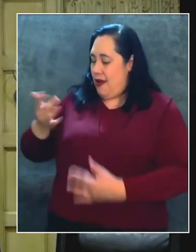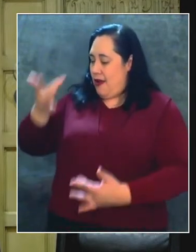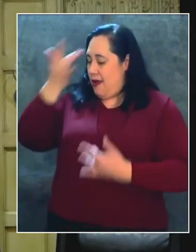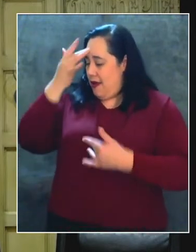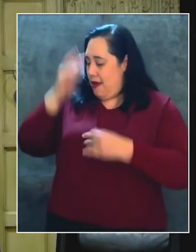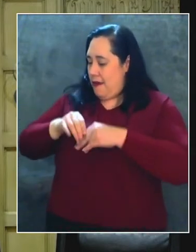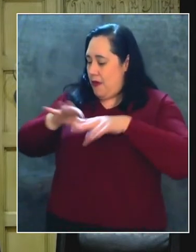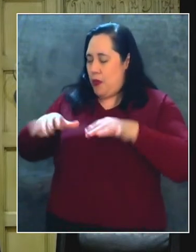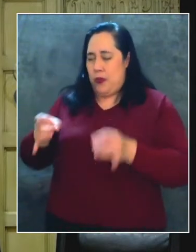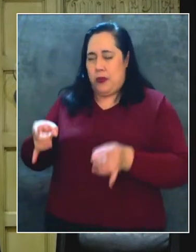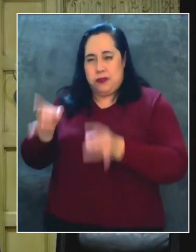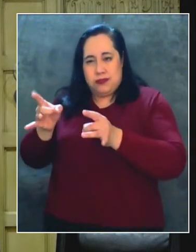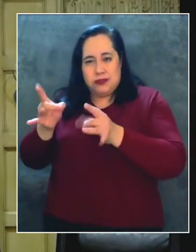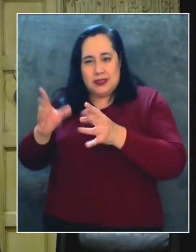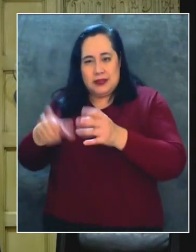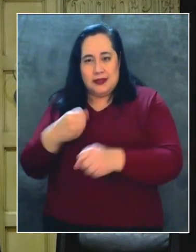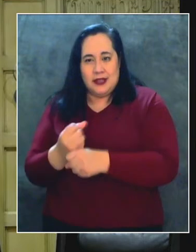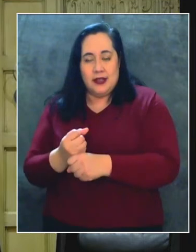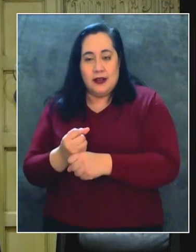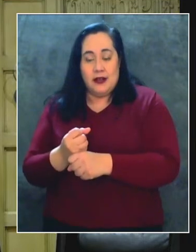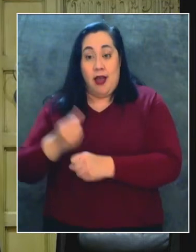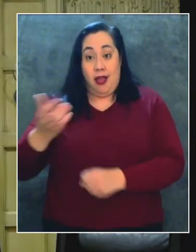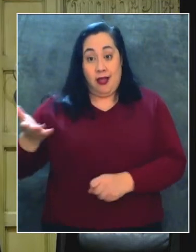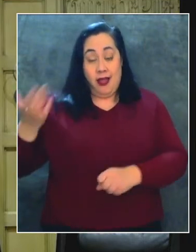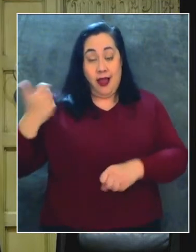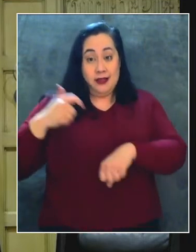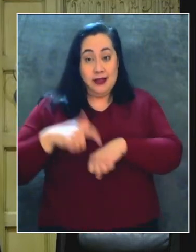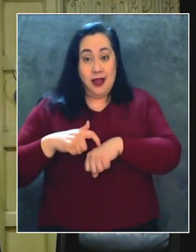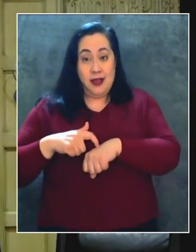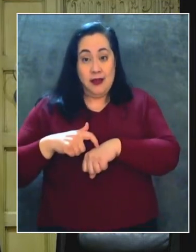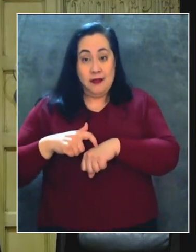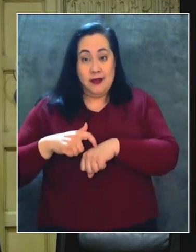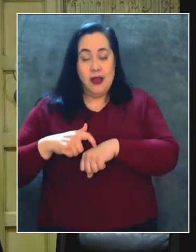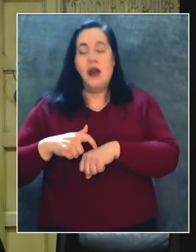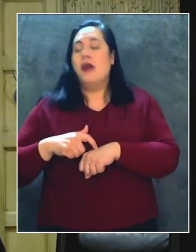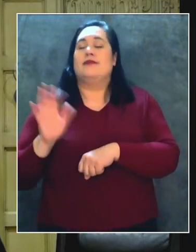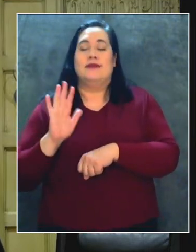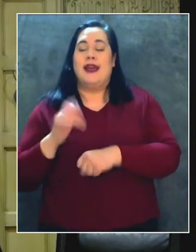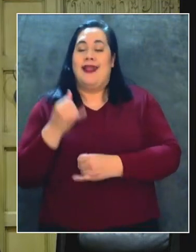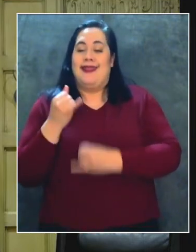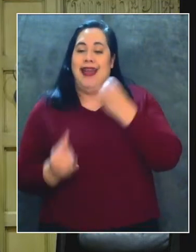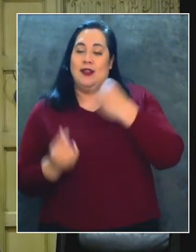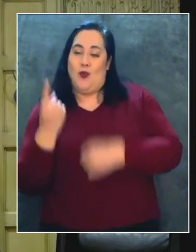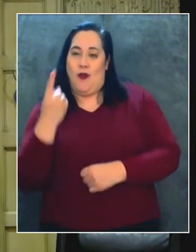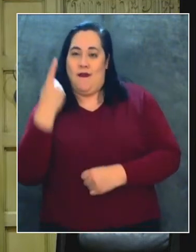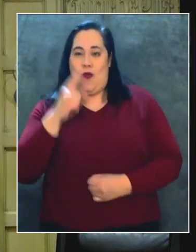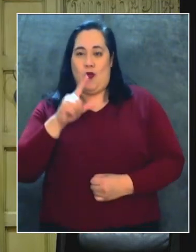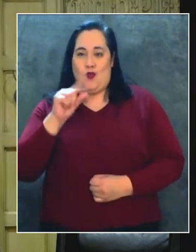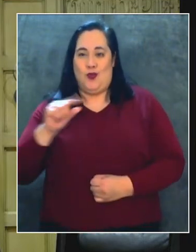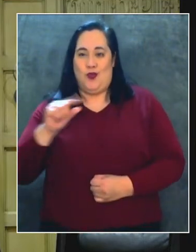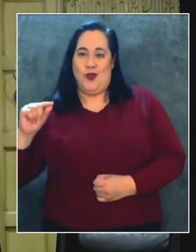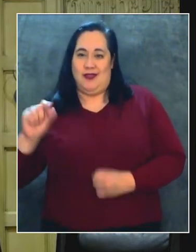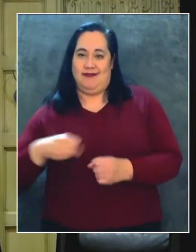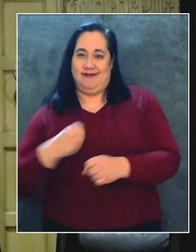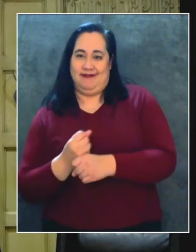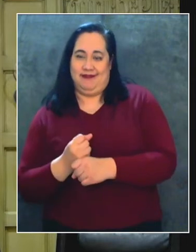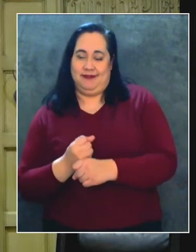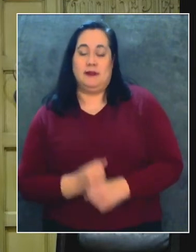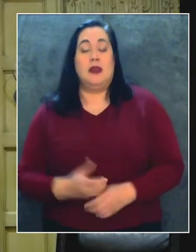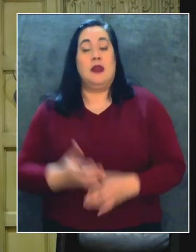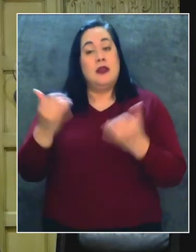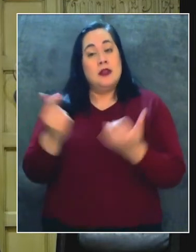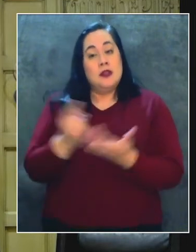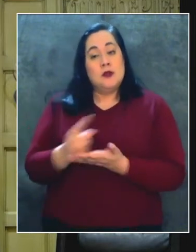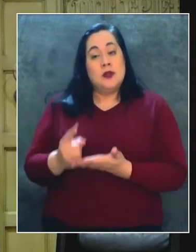terrible year, and the last one in 2020. This week, we welcome